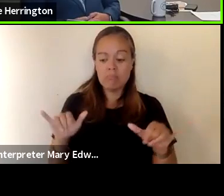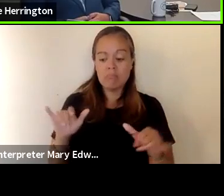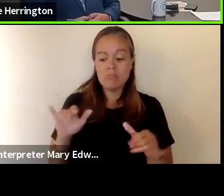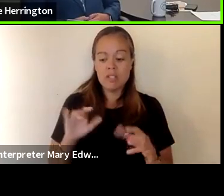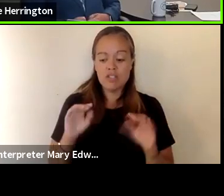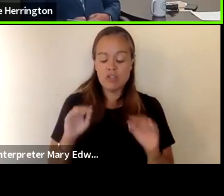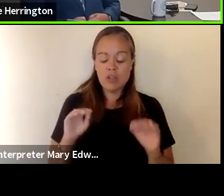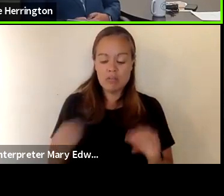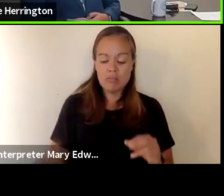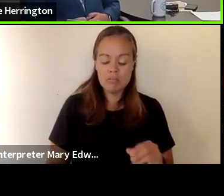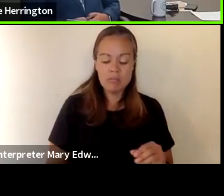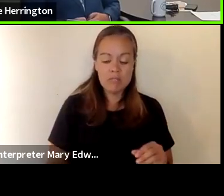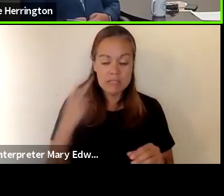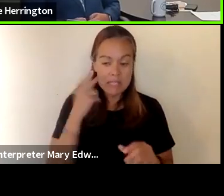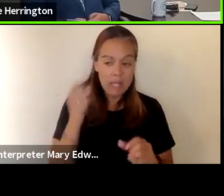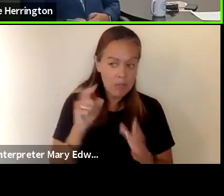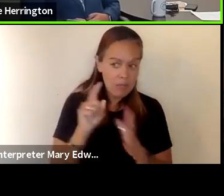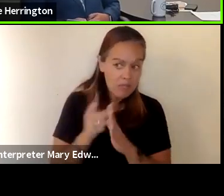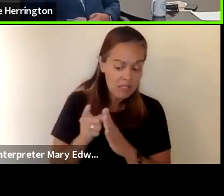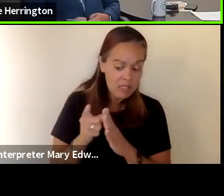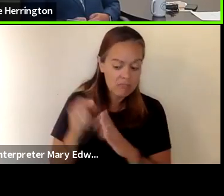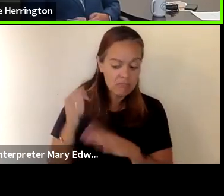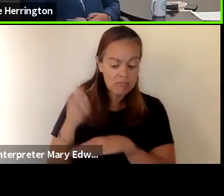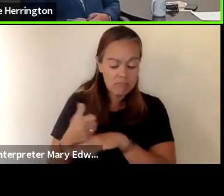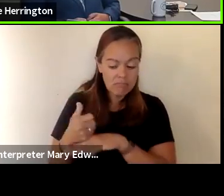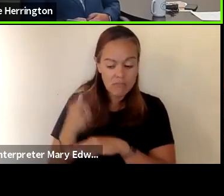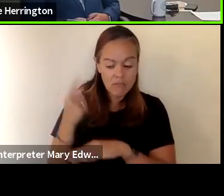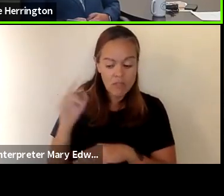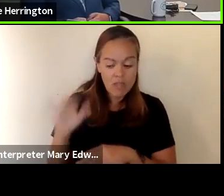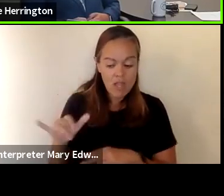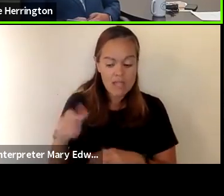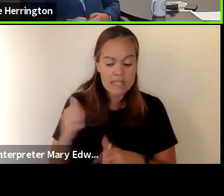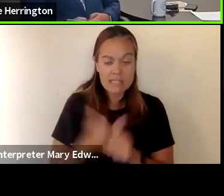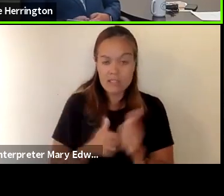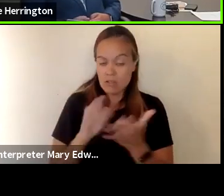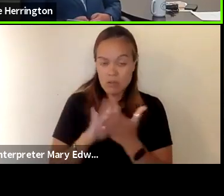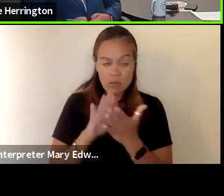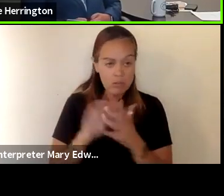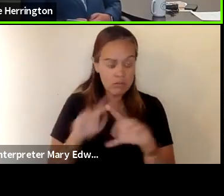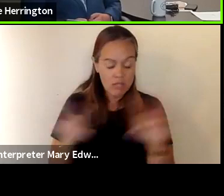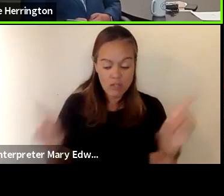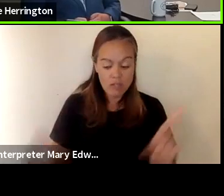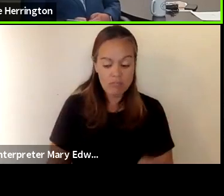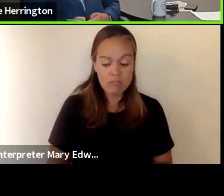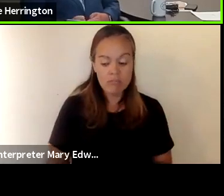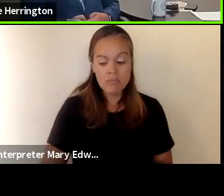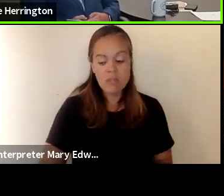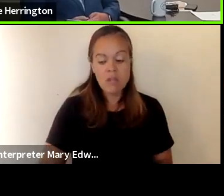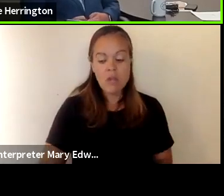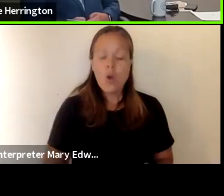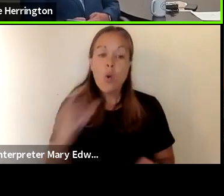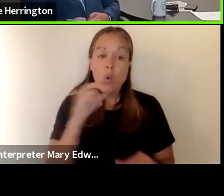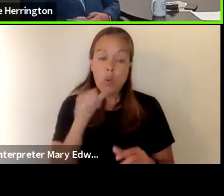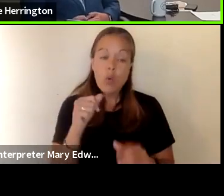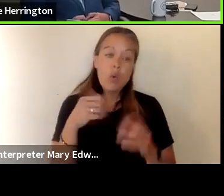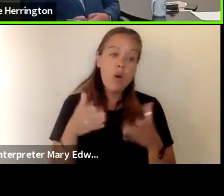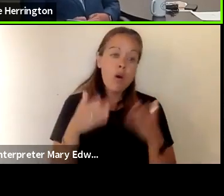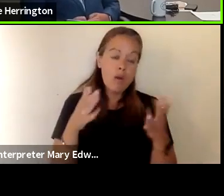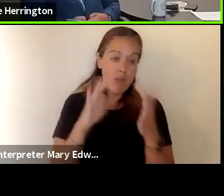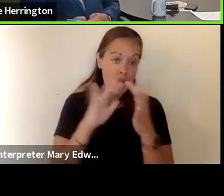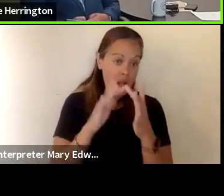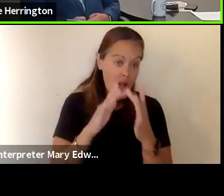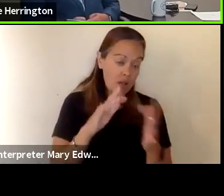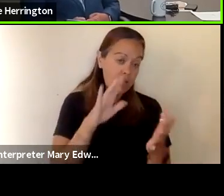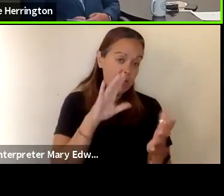to see how many minutes are set aside for that at each school site it might be different but for those that are offering online academies or